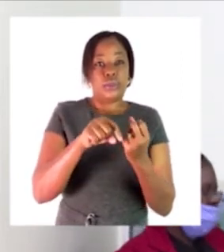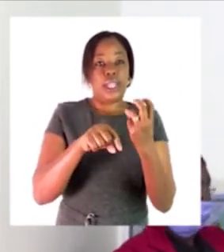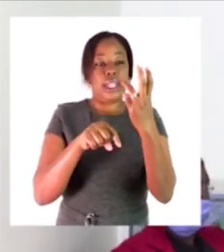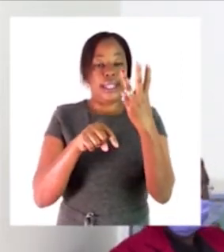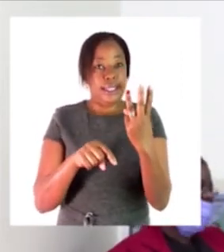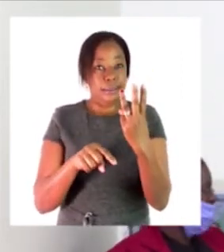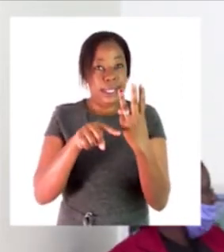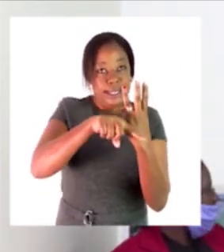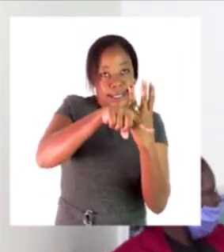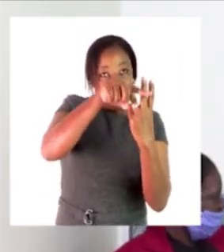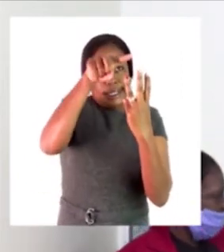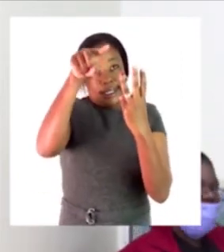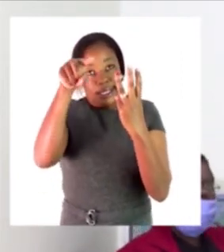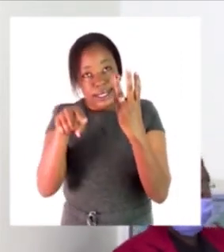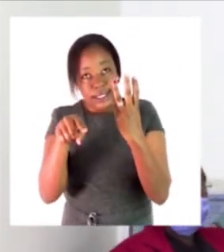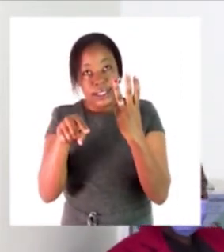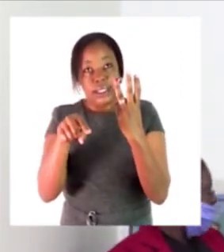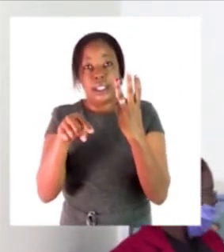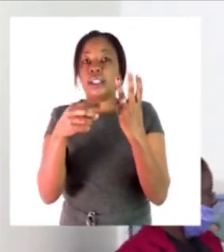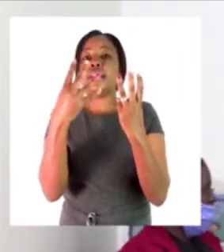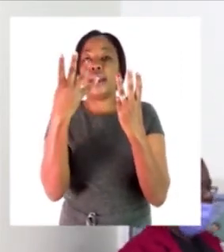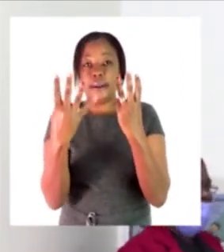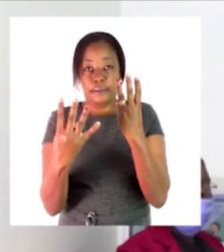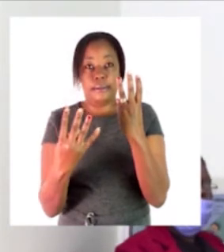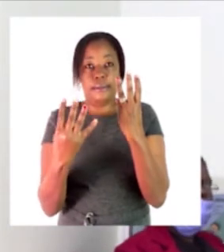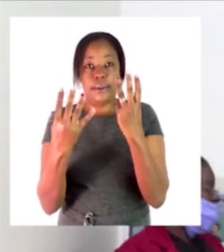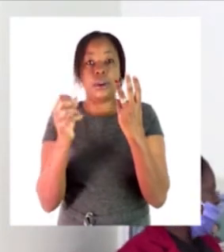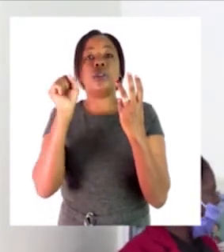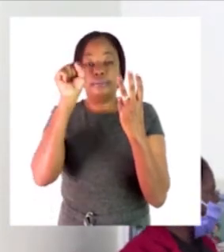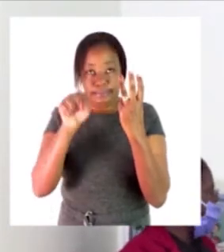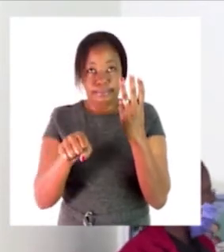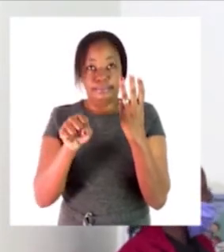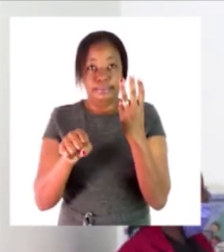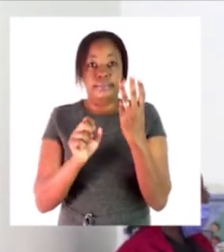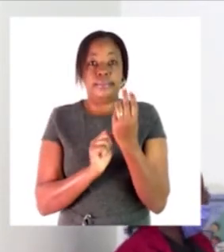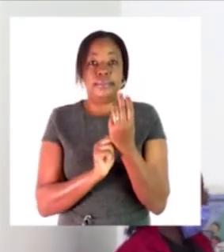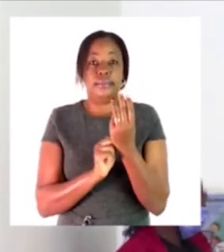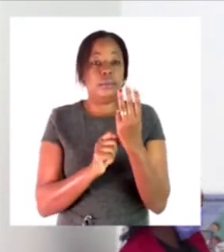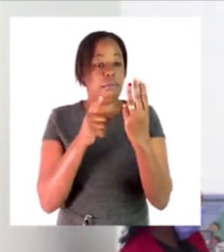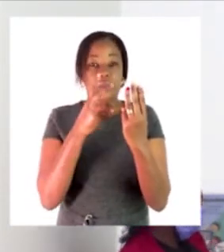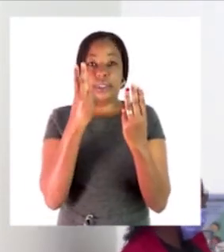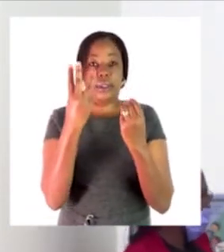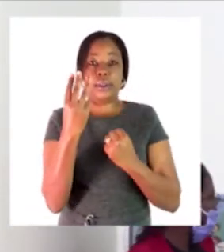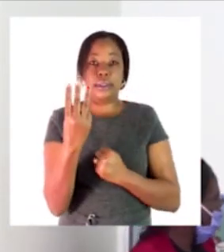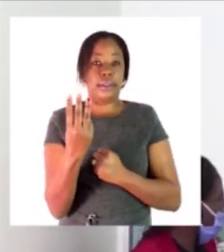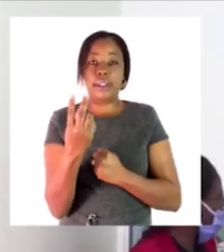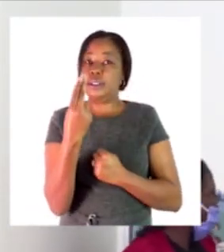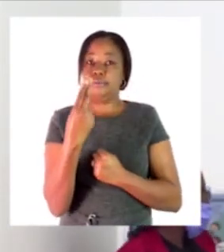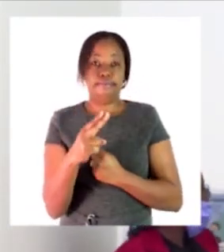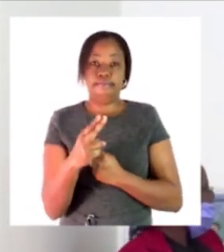the third number i count the next one therefore if i'm counting in two it will mean i will only be counting